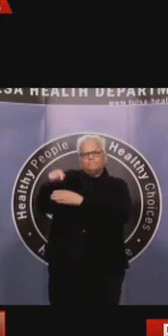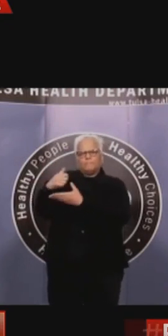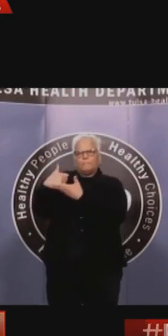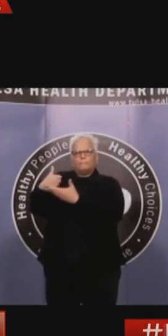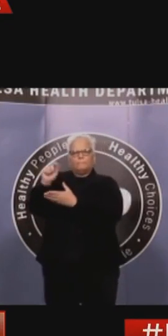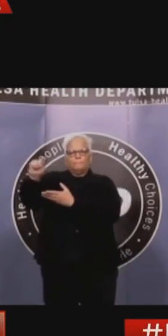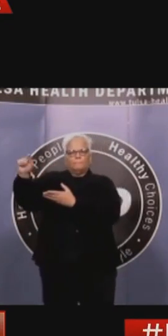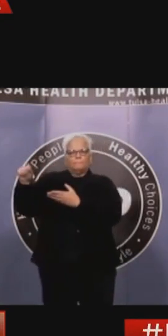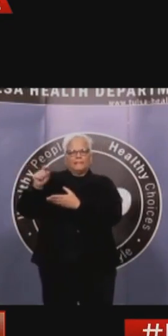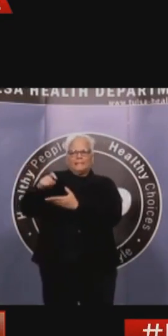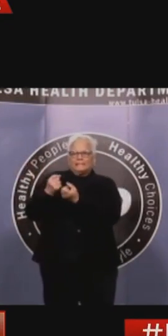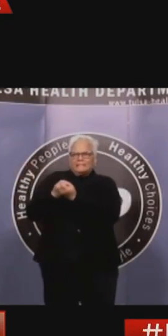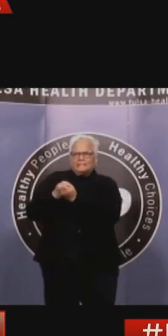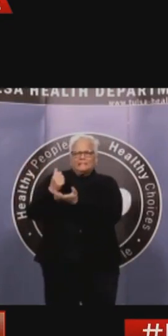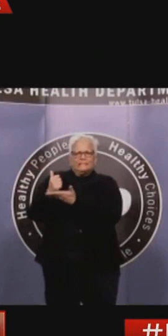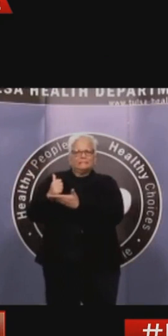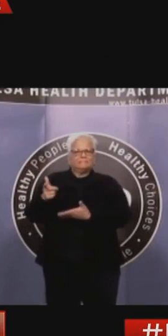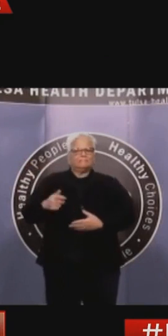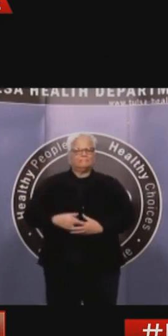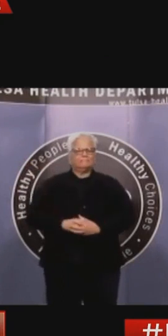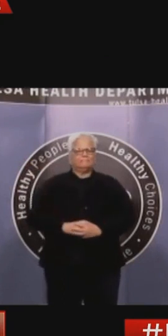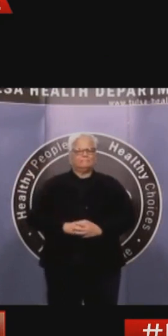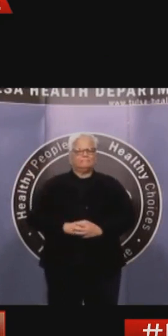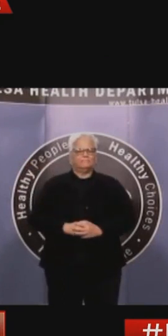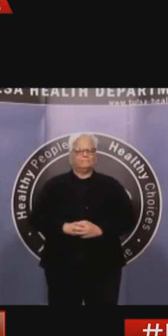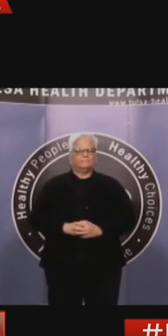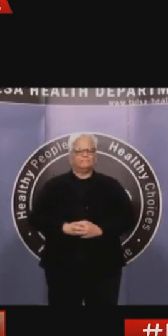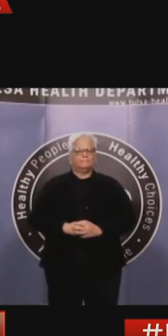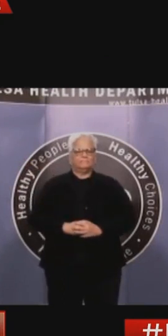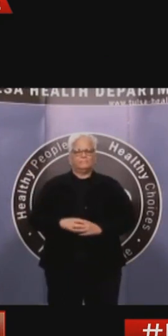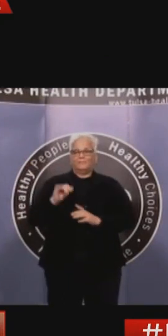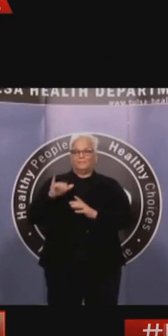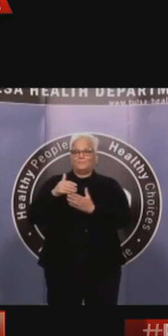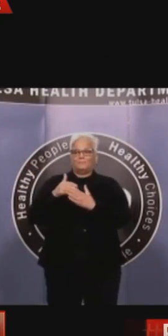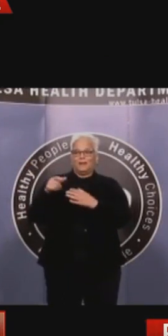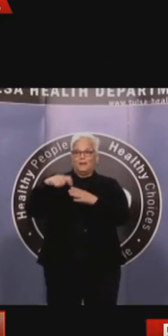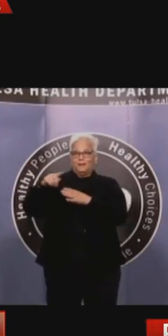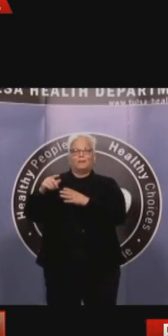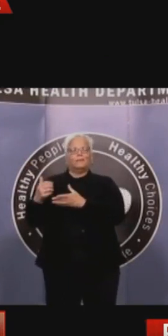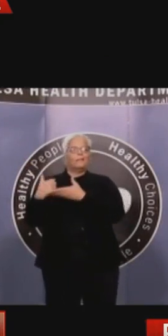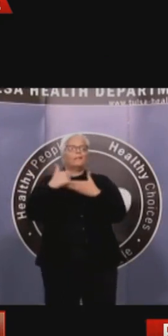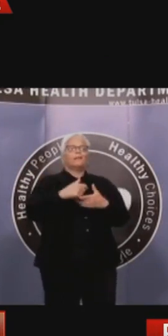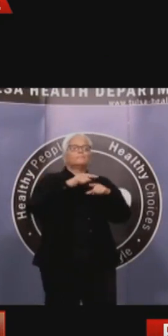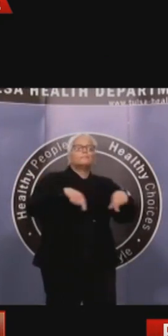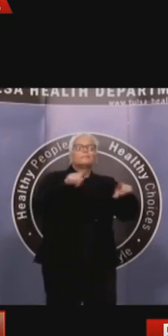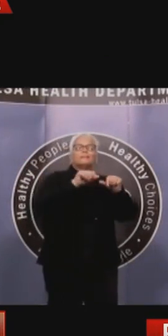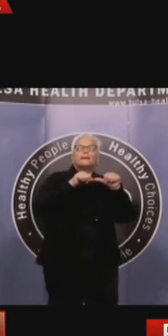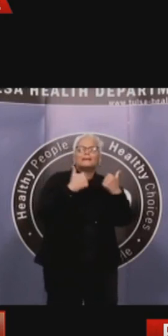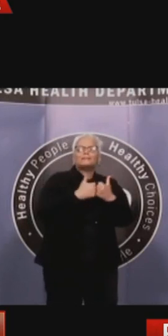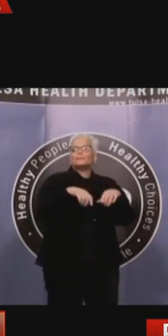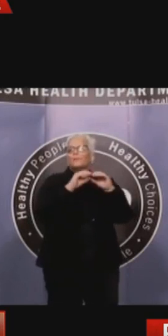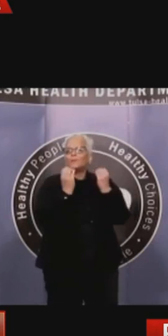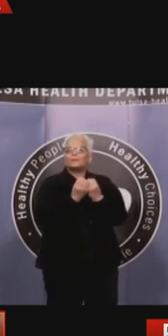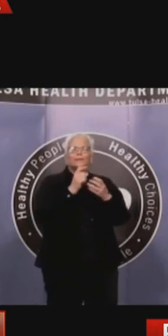whether it's temporary unemployment, lost income, or unexpected food and child care expenses. And then I love this